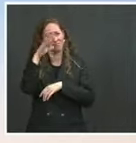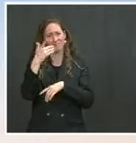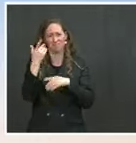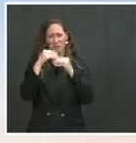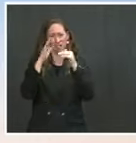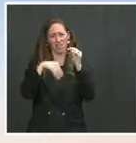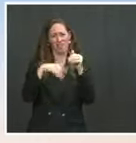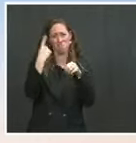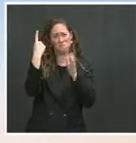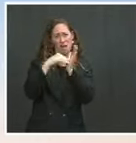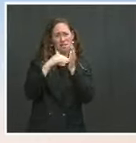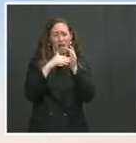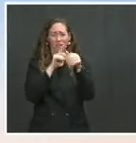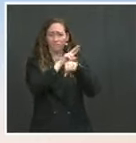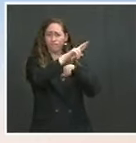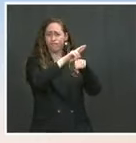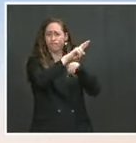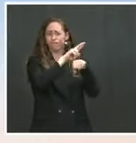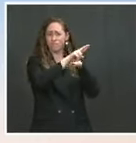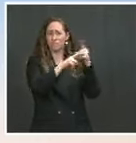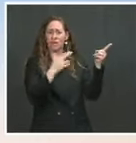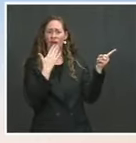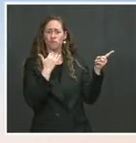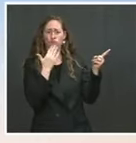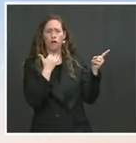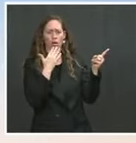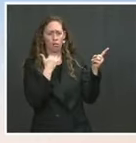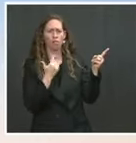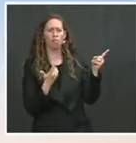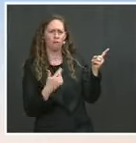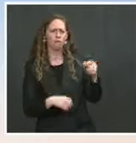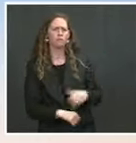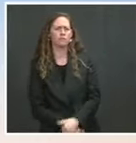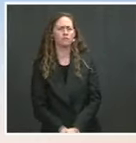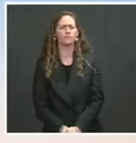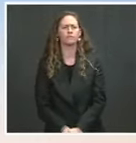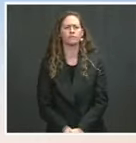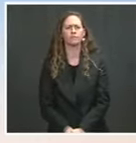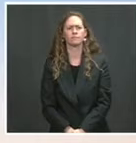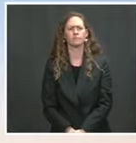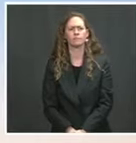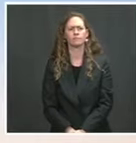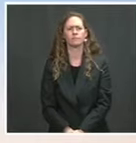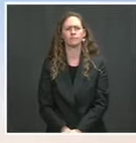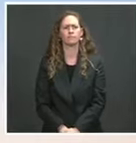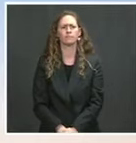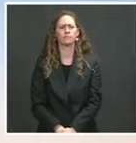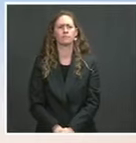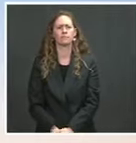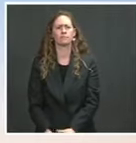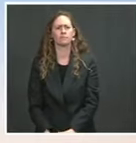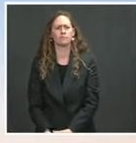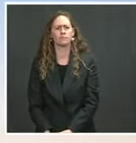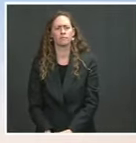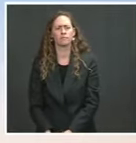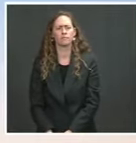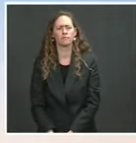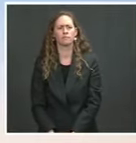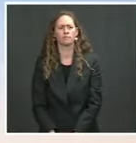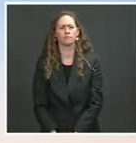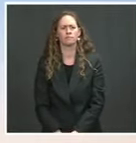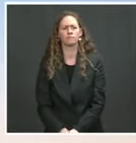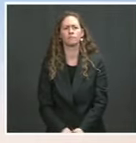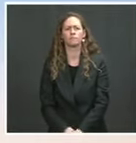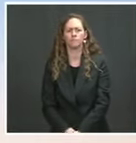many, many rockets. That's cost a lot of munitions. Is the U.S. going to help Israel replenish the Iron Dome?